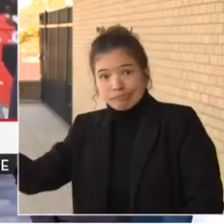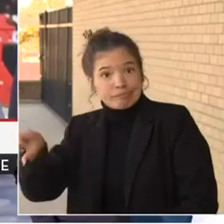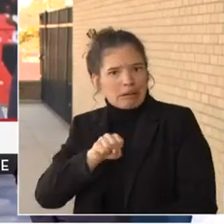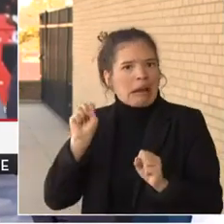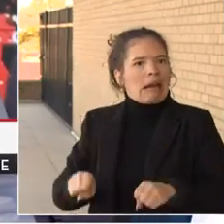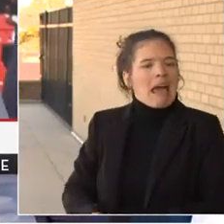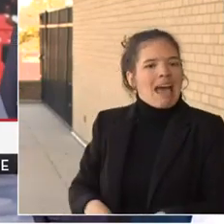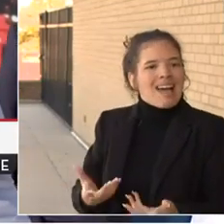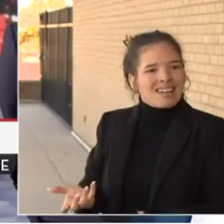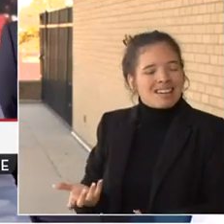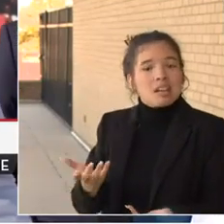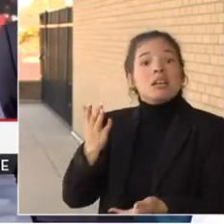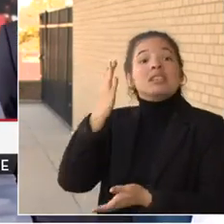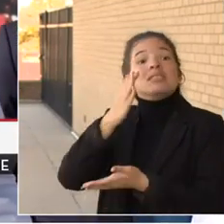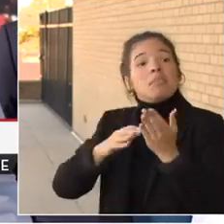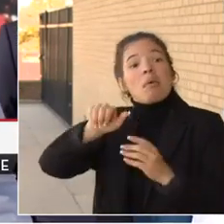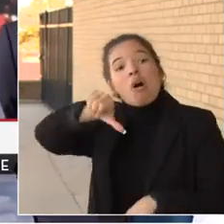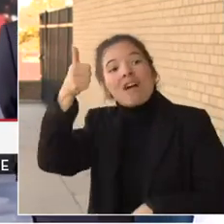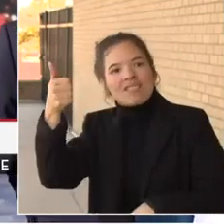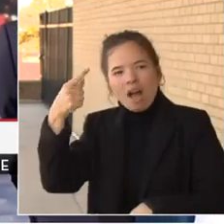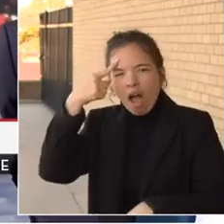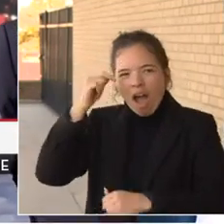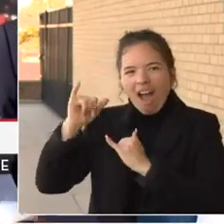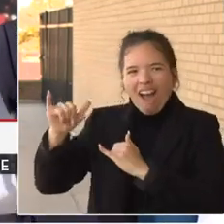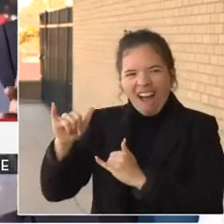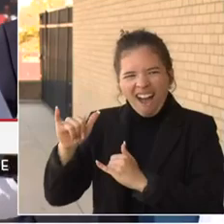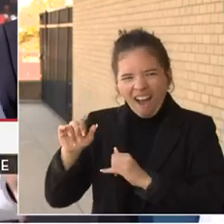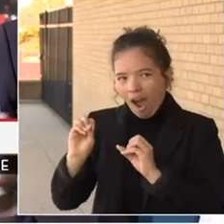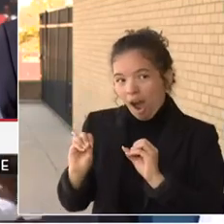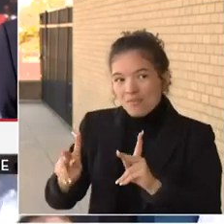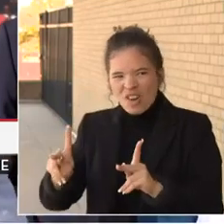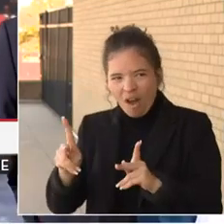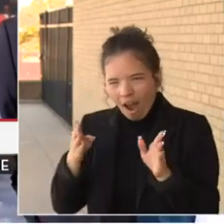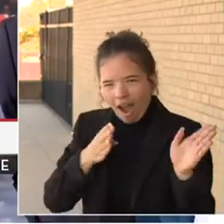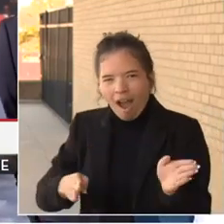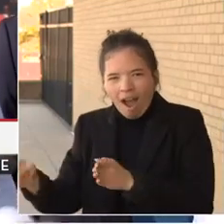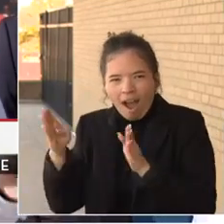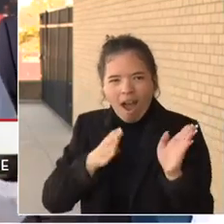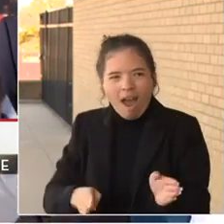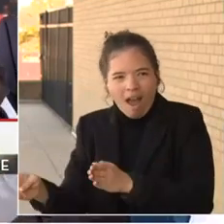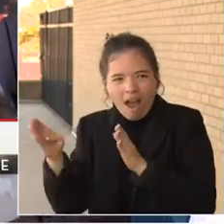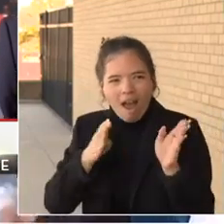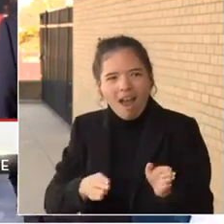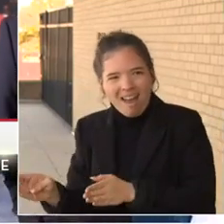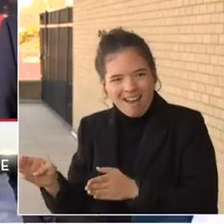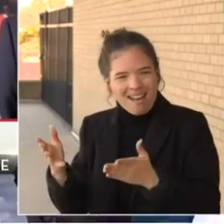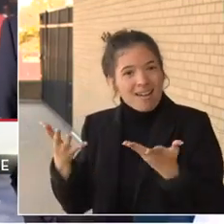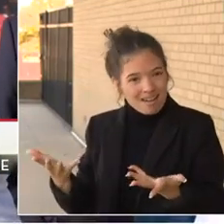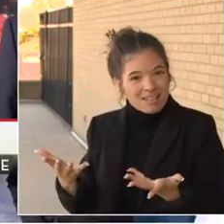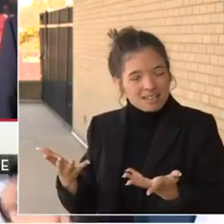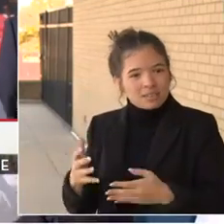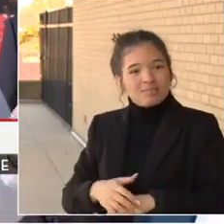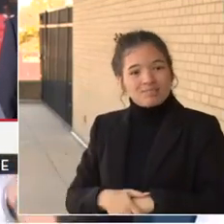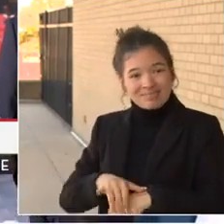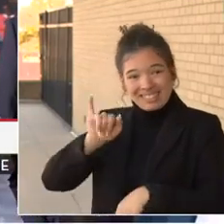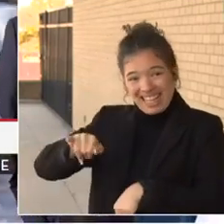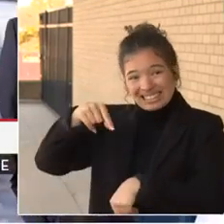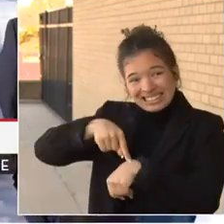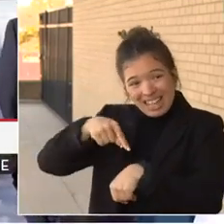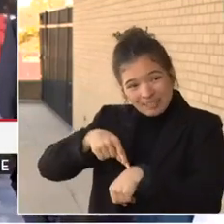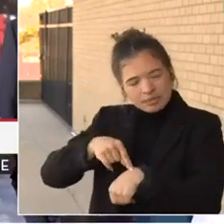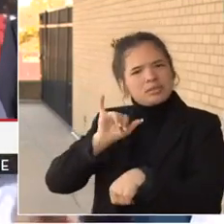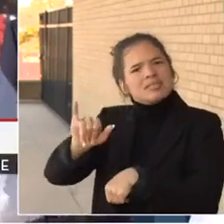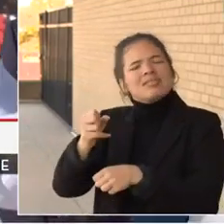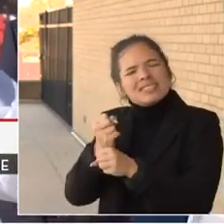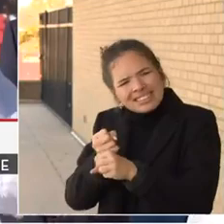here who think that this is an opportunity, community. And we know that this time of year, every year, we start to see an increase in this space. Again, part of the